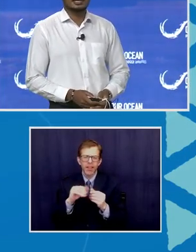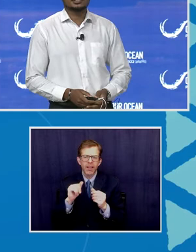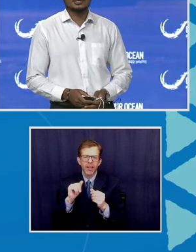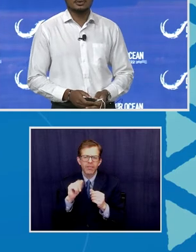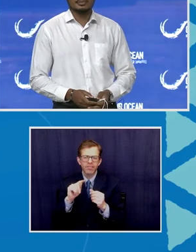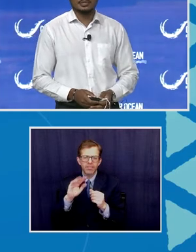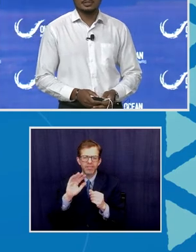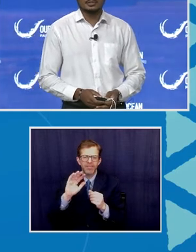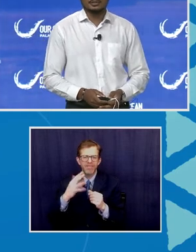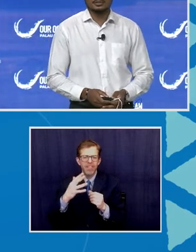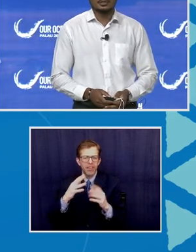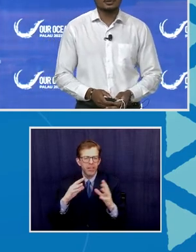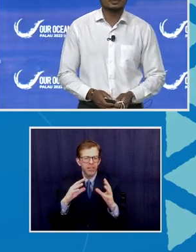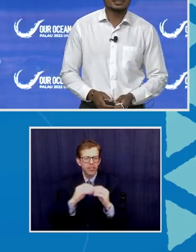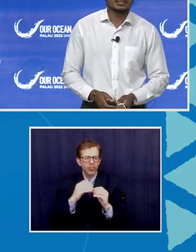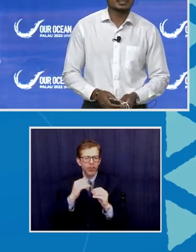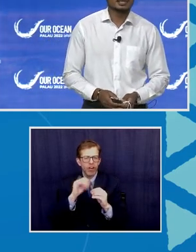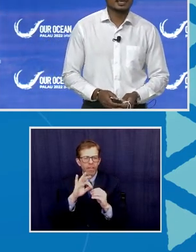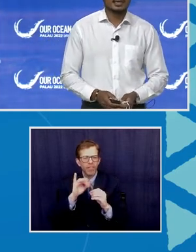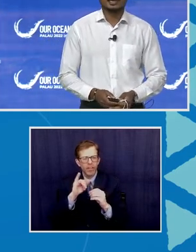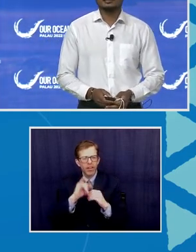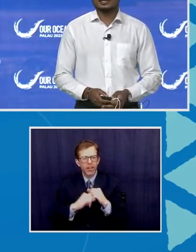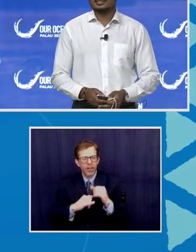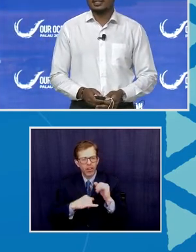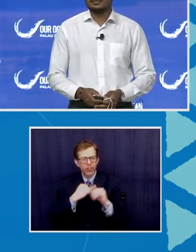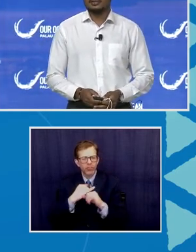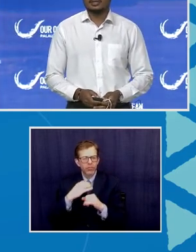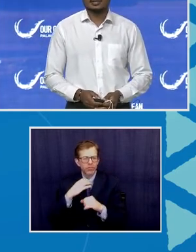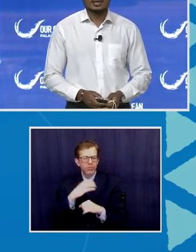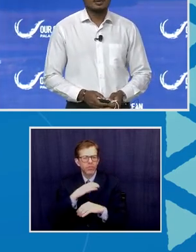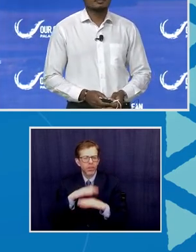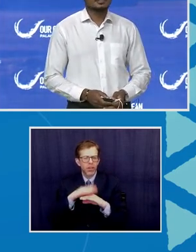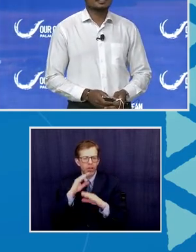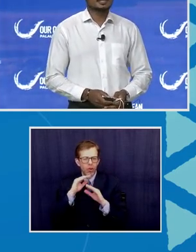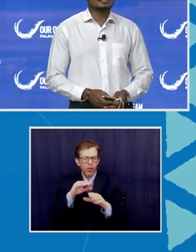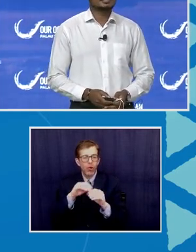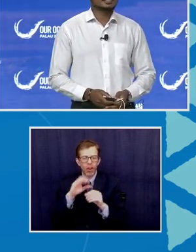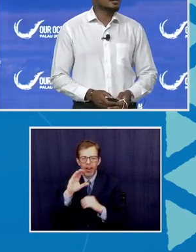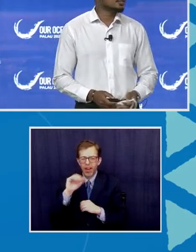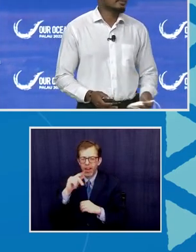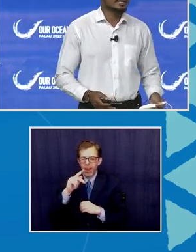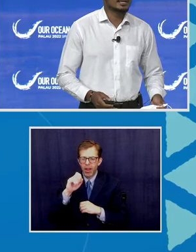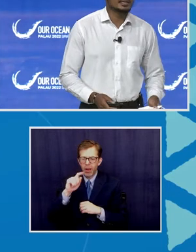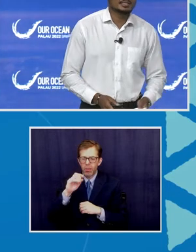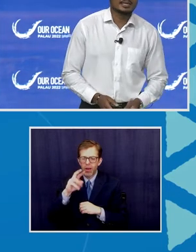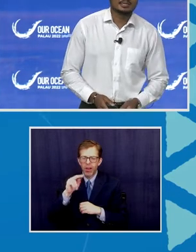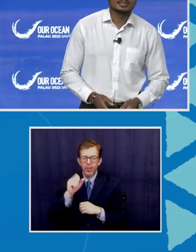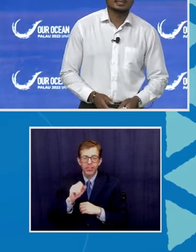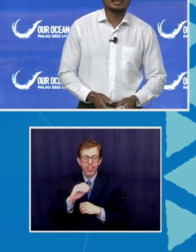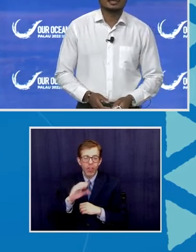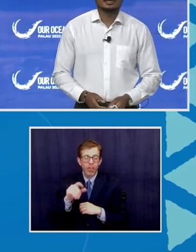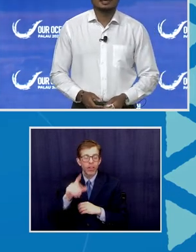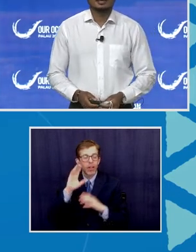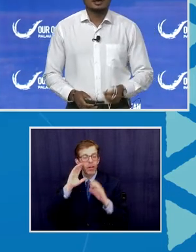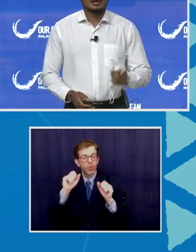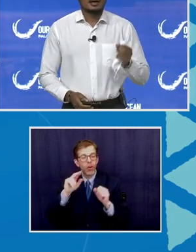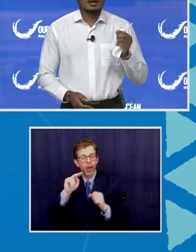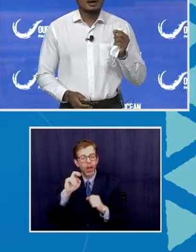International Commission on the Oceans in Cape Town, South Africa, President Nelson Mandela said,